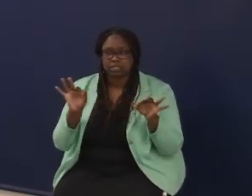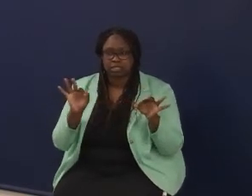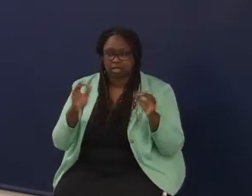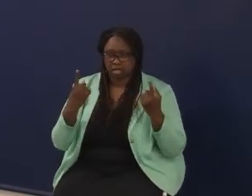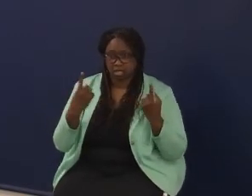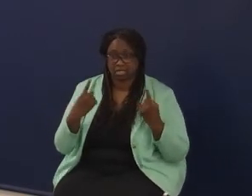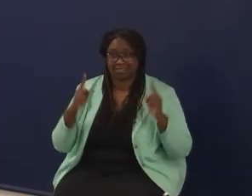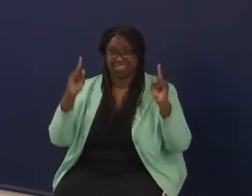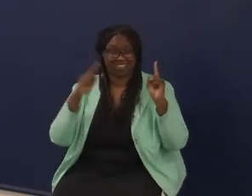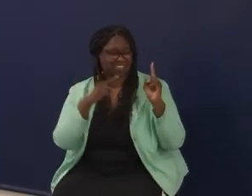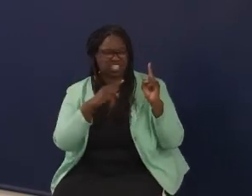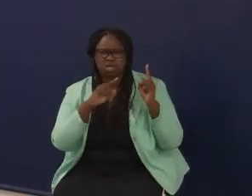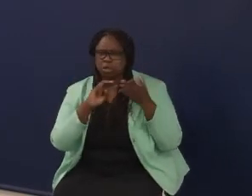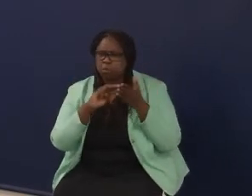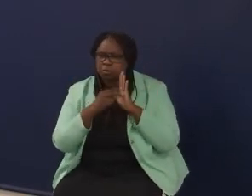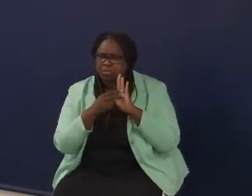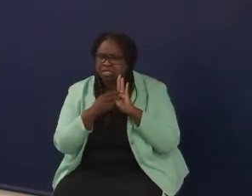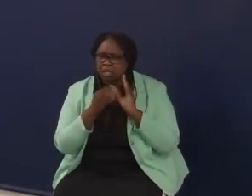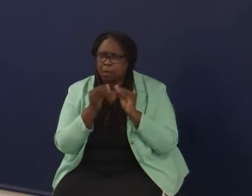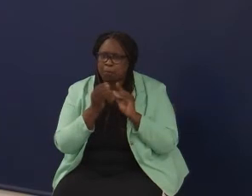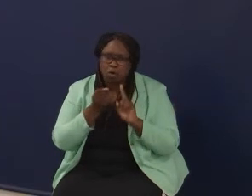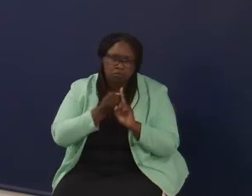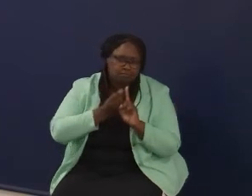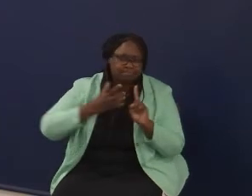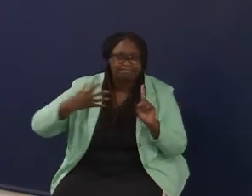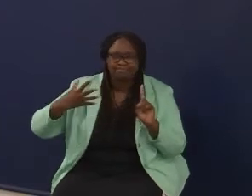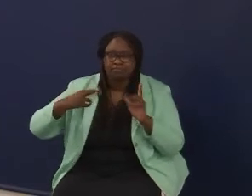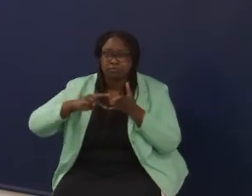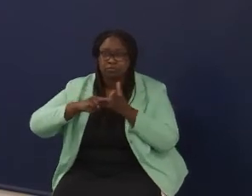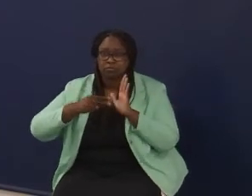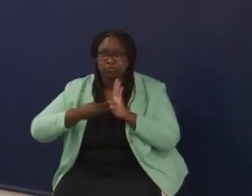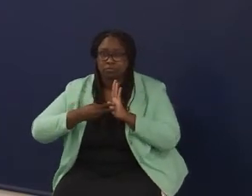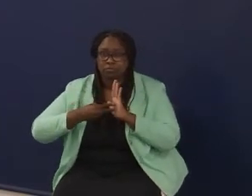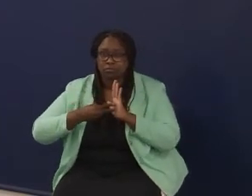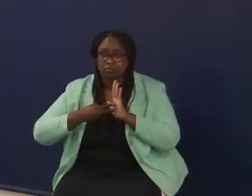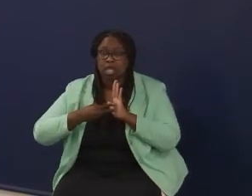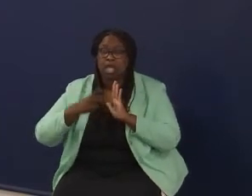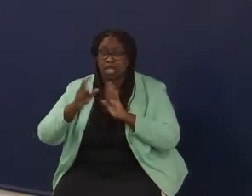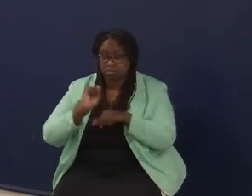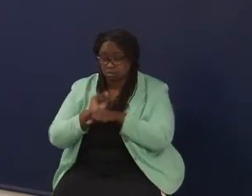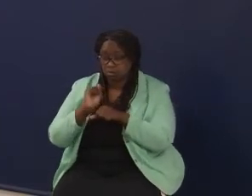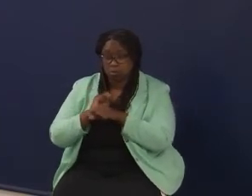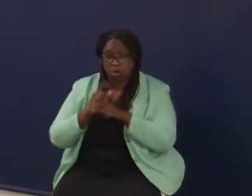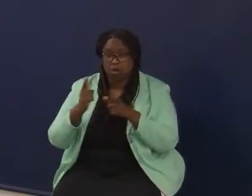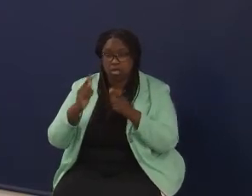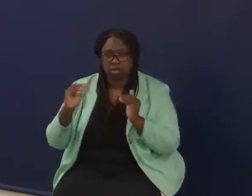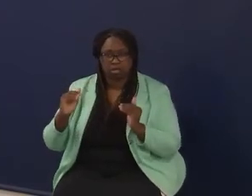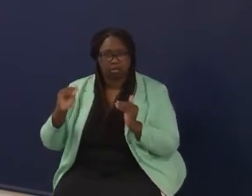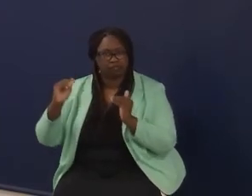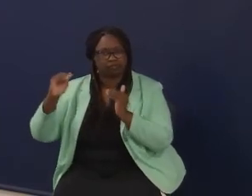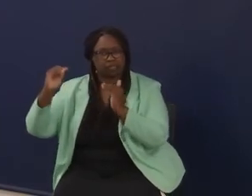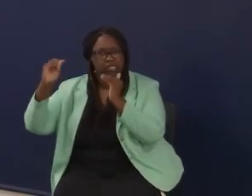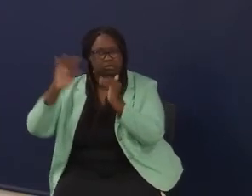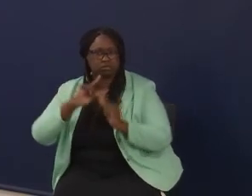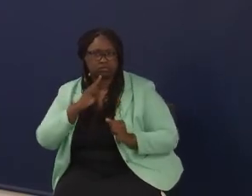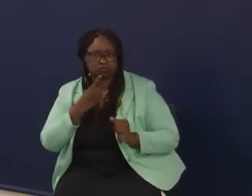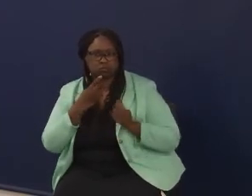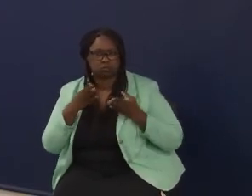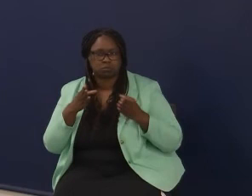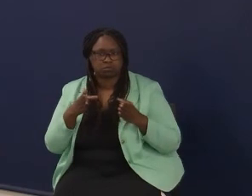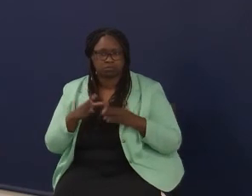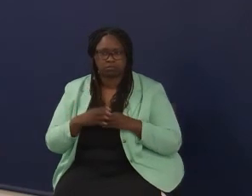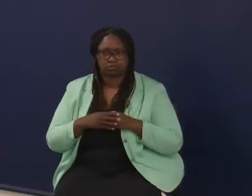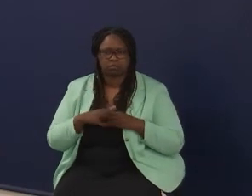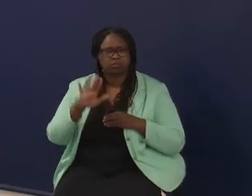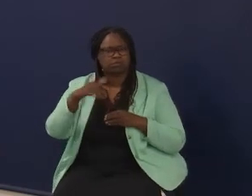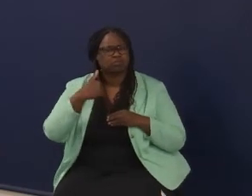is strong. An important move to advancing this work in a very serious way. I just want